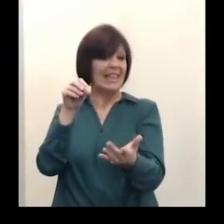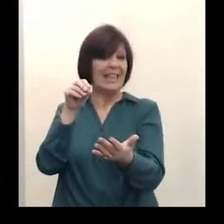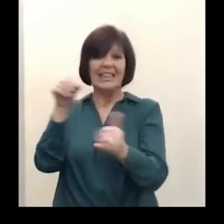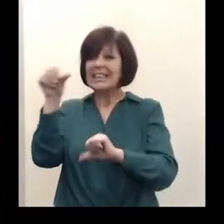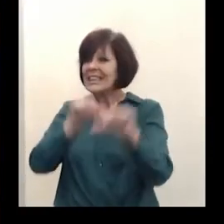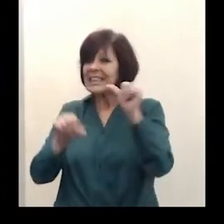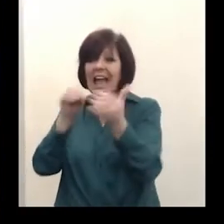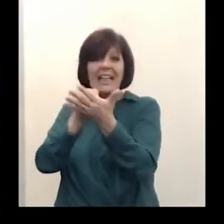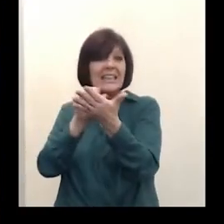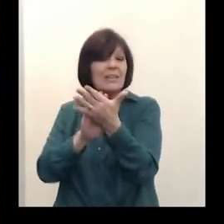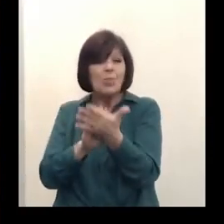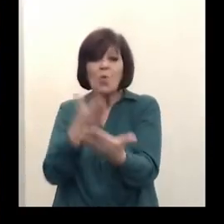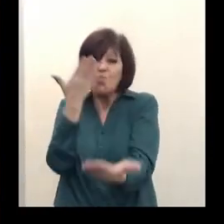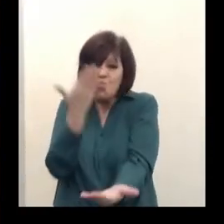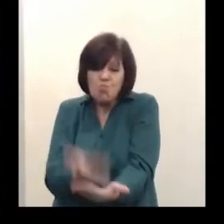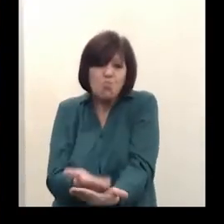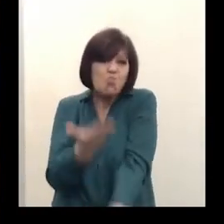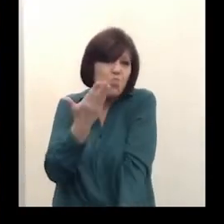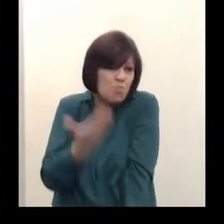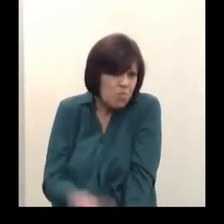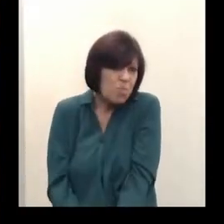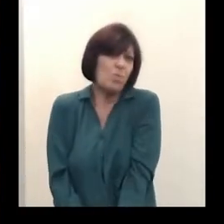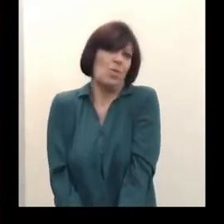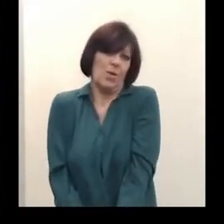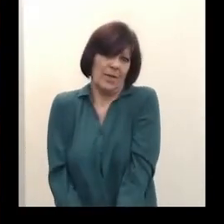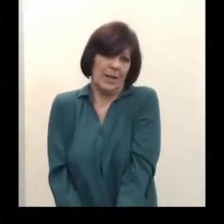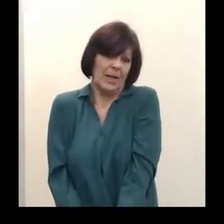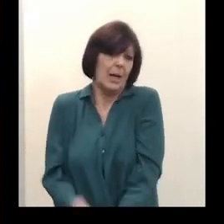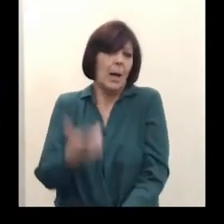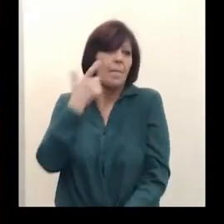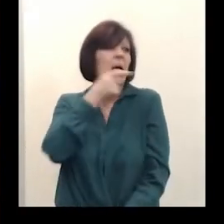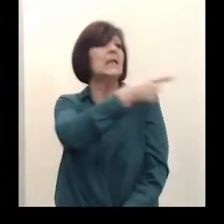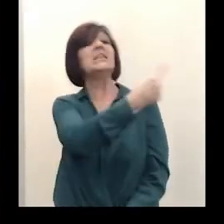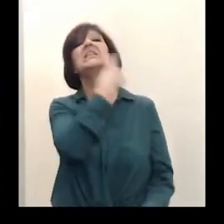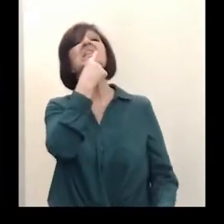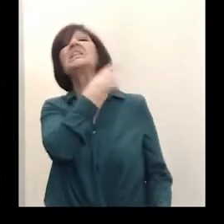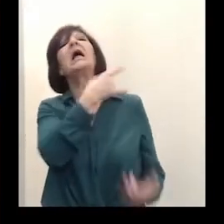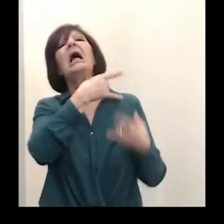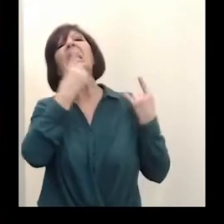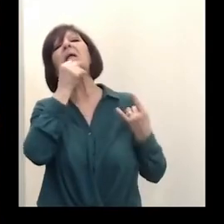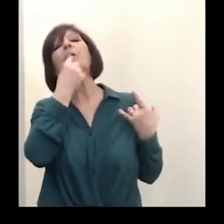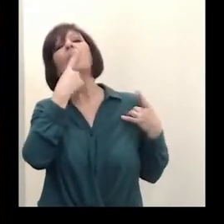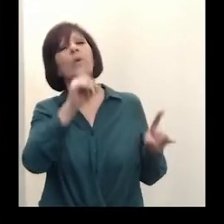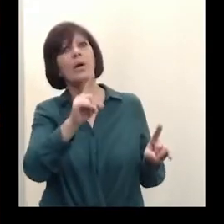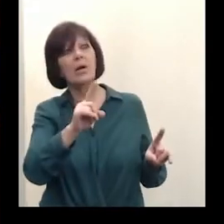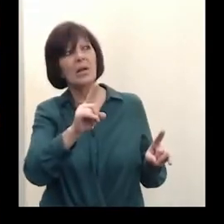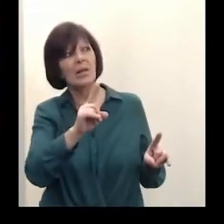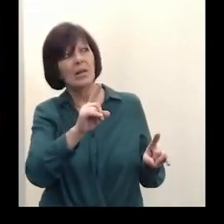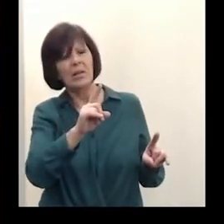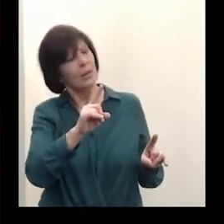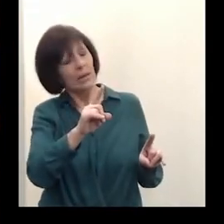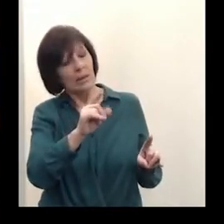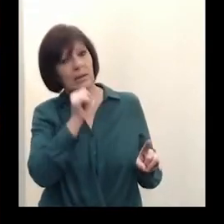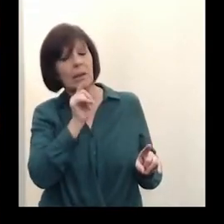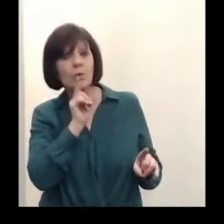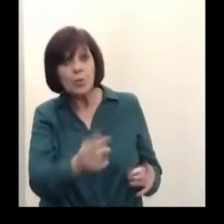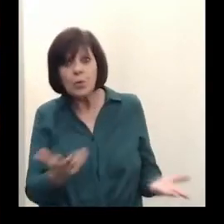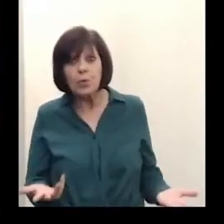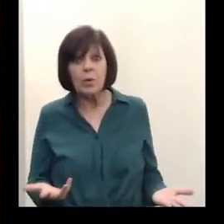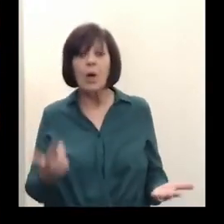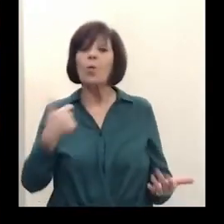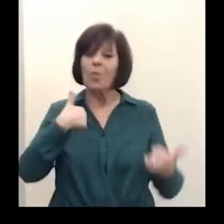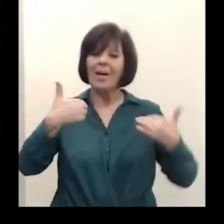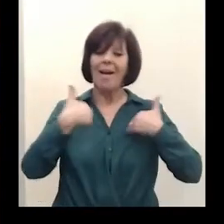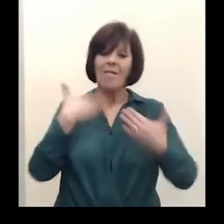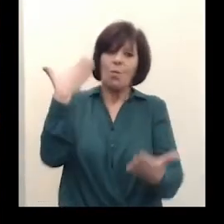data, there is there's just because somebody says masks don't work doesn't mean that it's true. We have data to show